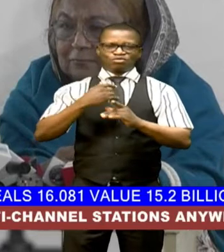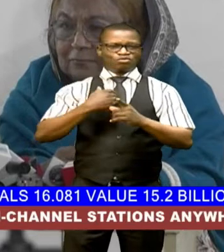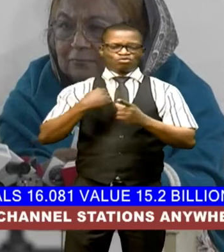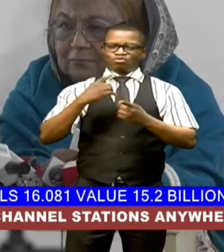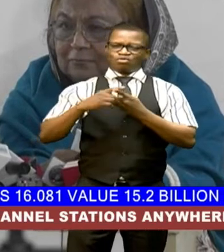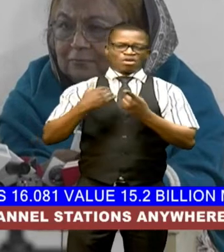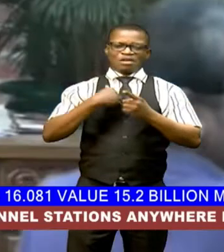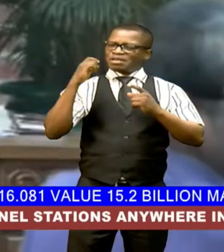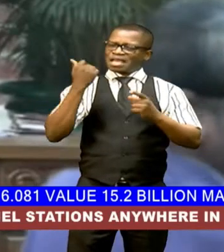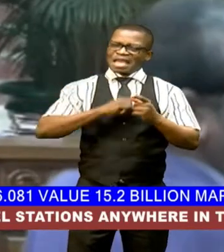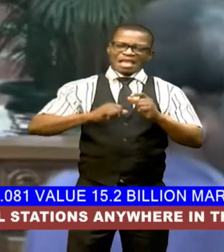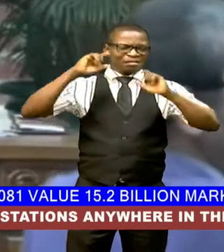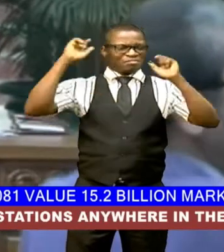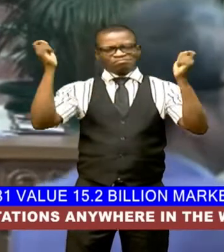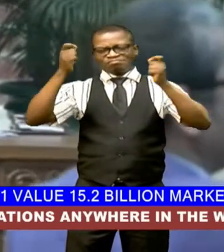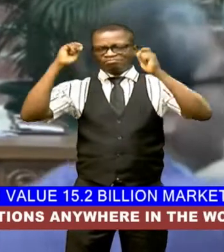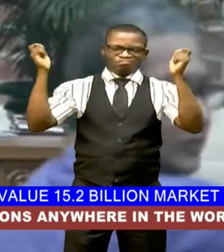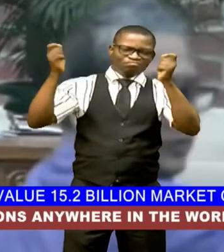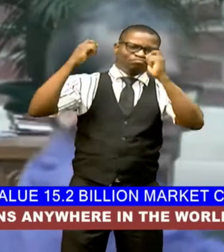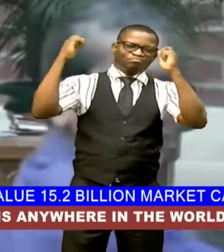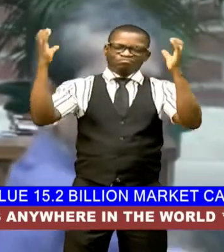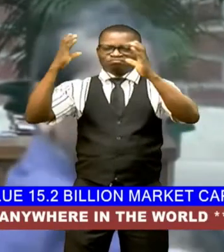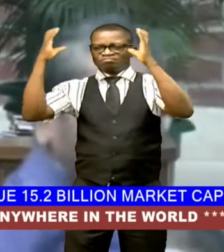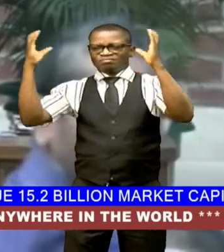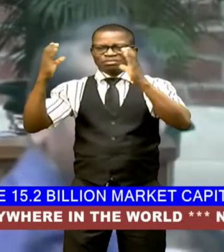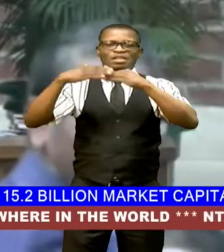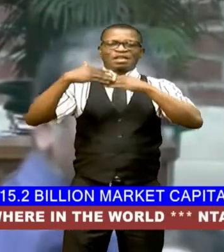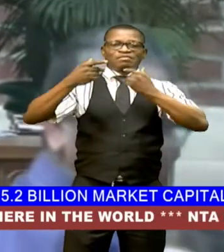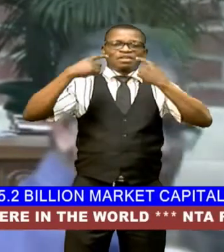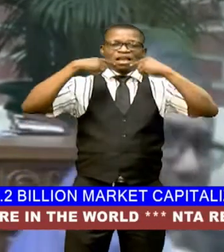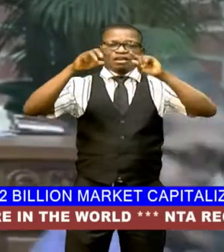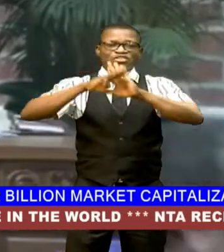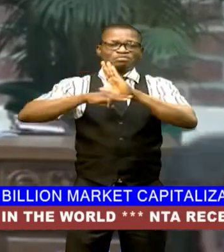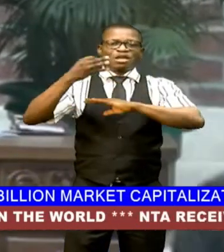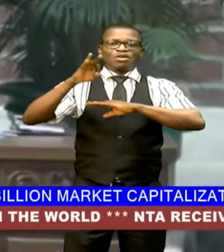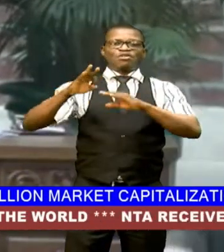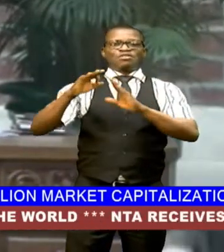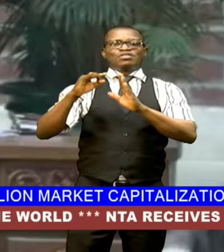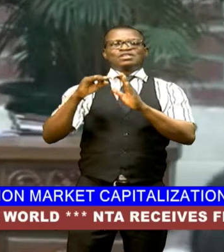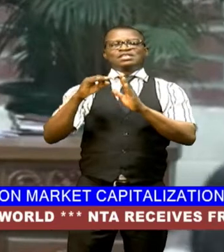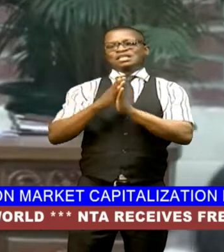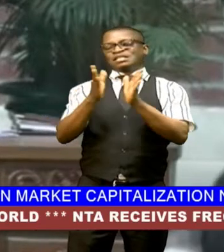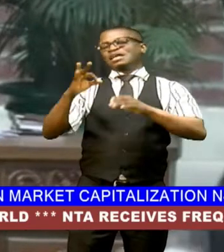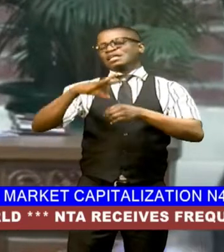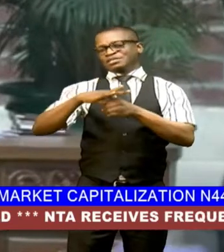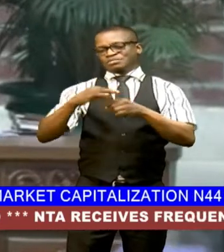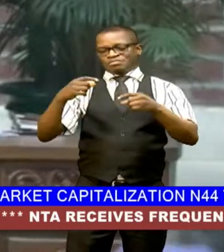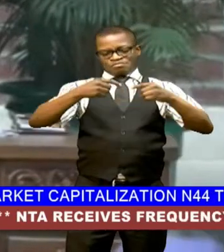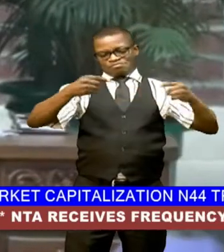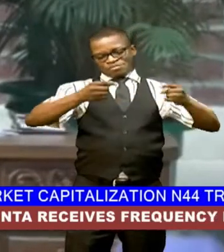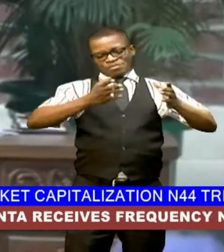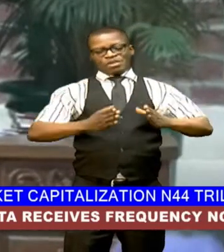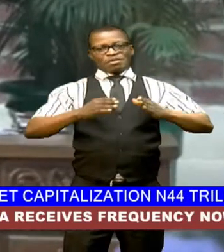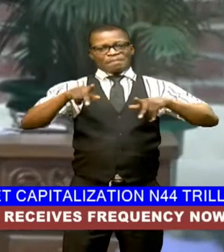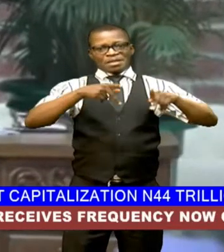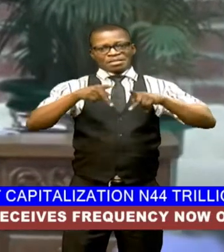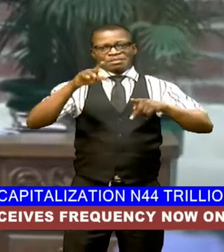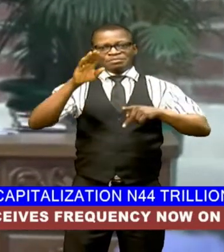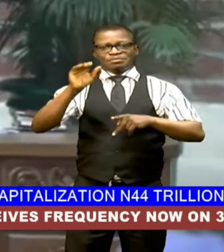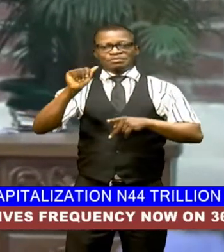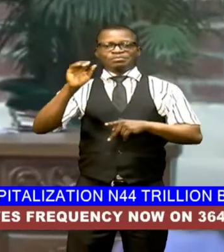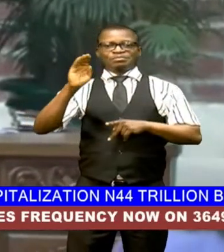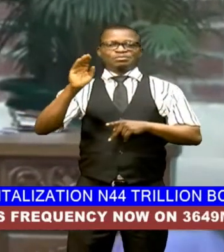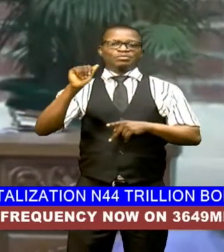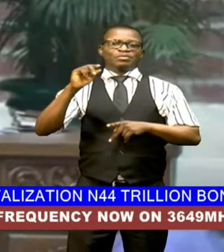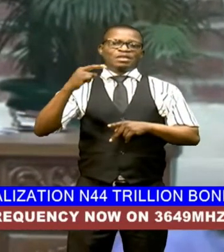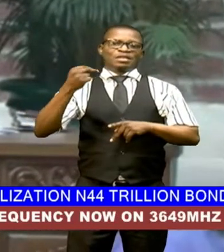possession following the announcement of the results of the 12th general election opposition party bangladesh nationalist